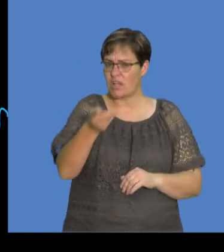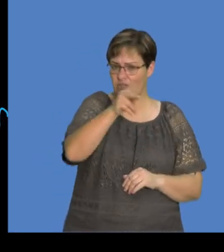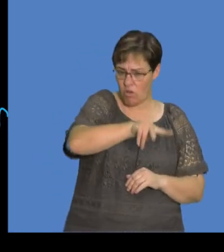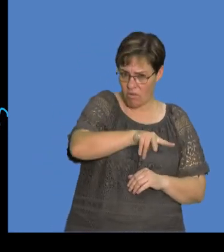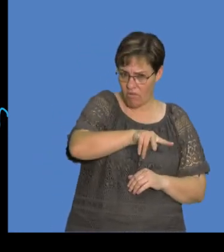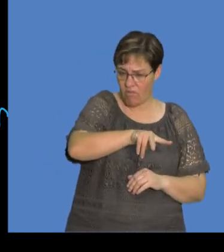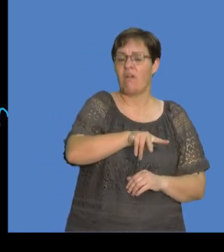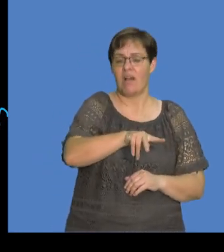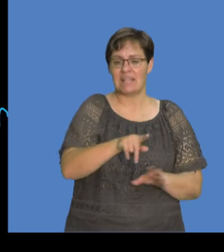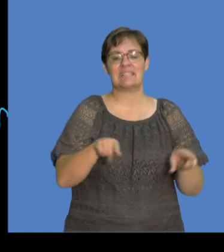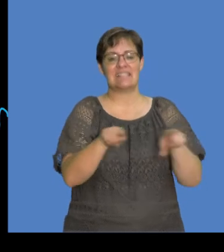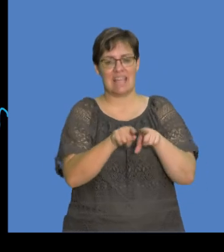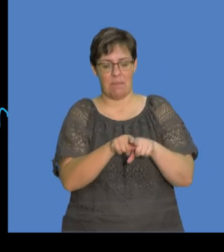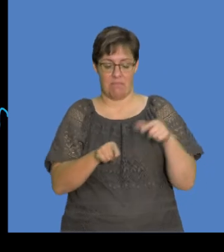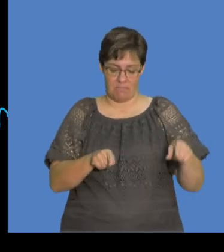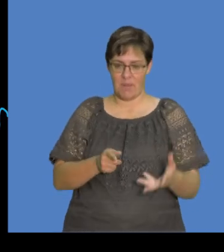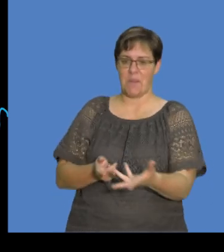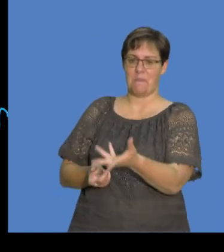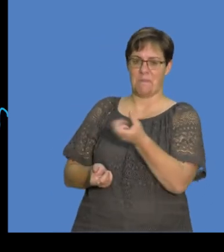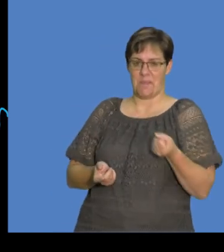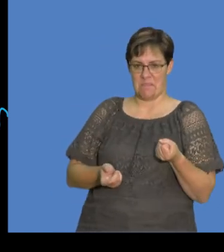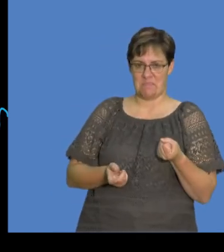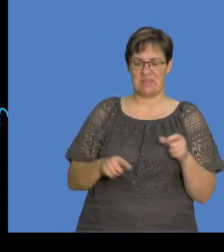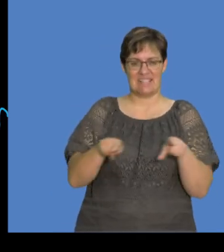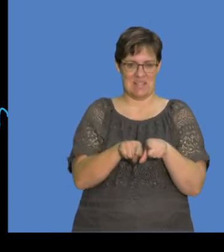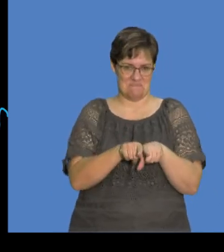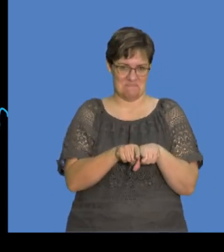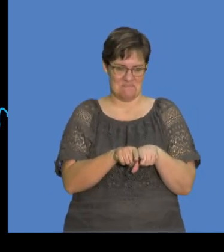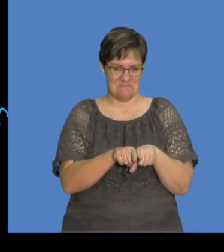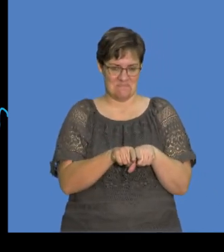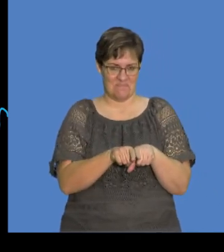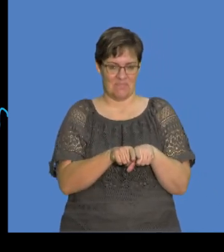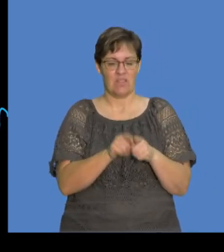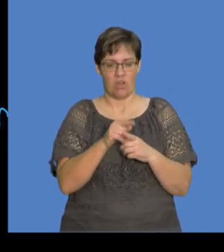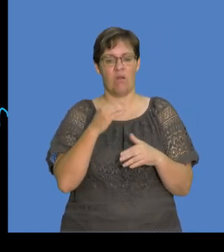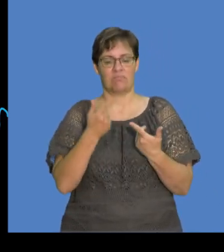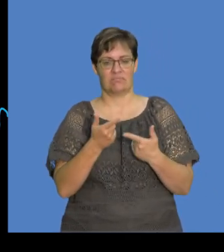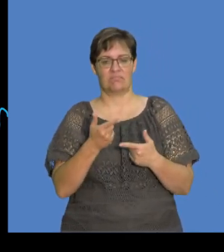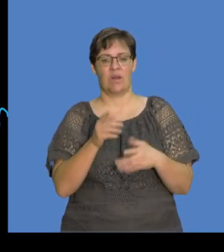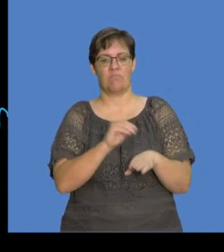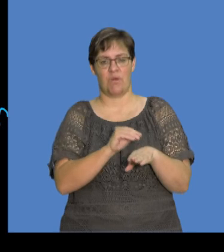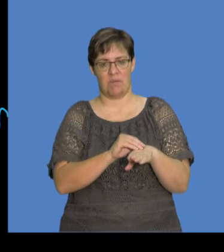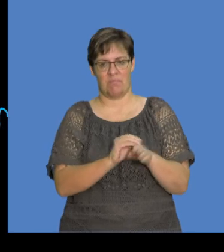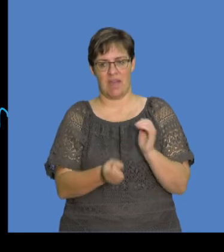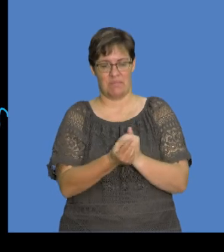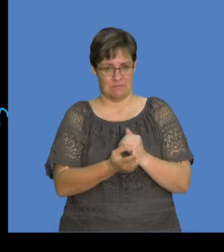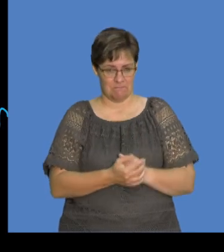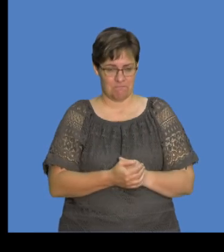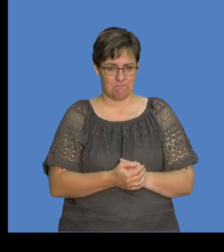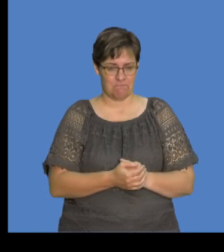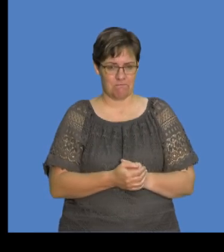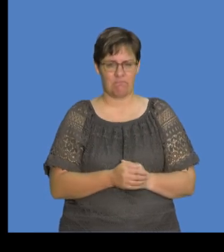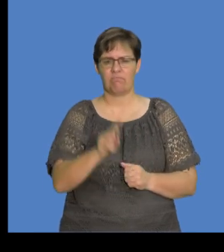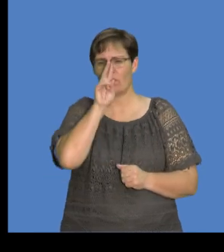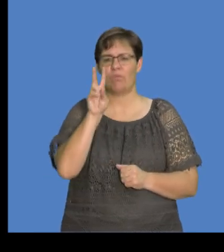transfer must be equal to what is gained. That's the big idea in as far as this problem is concerned,